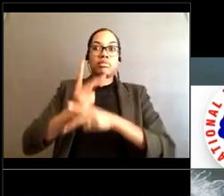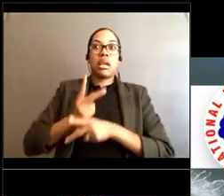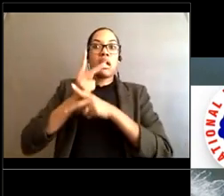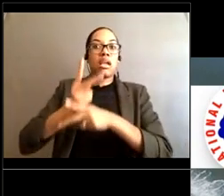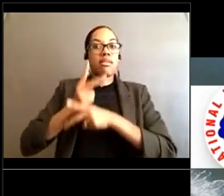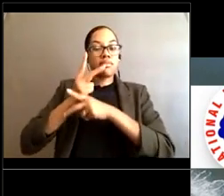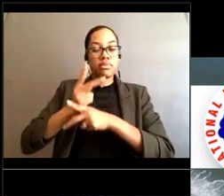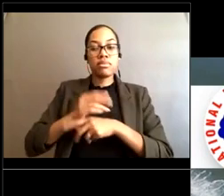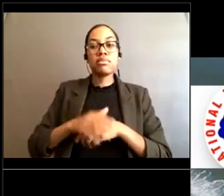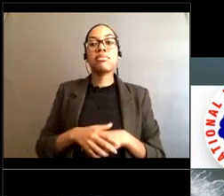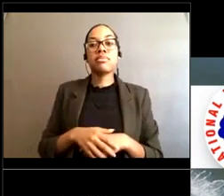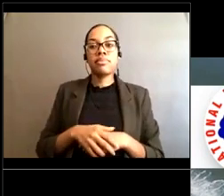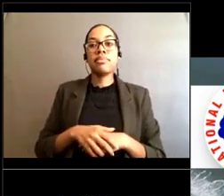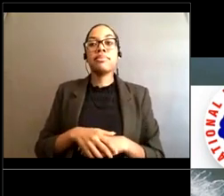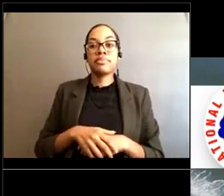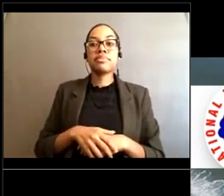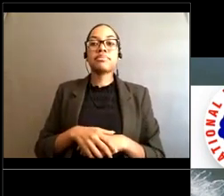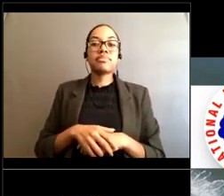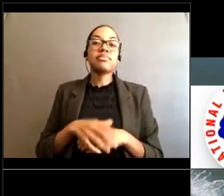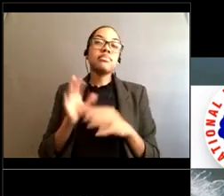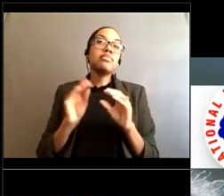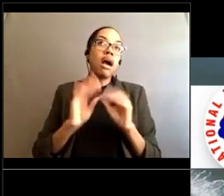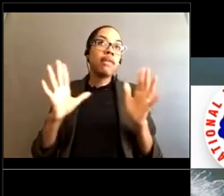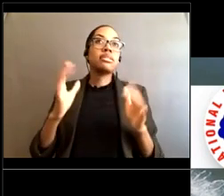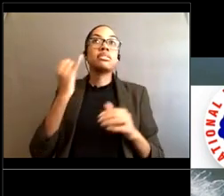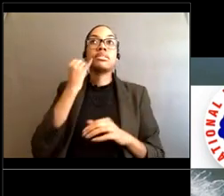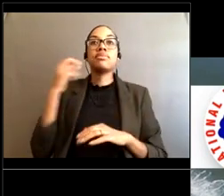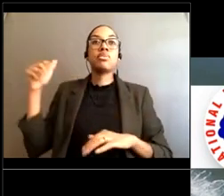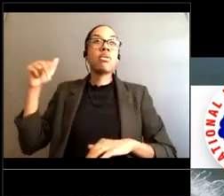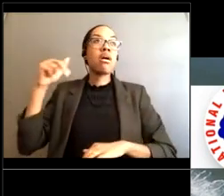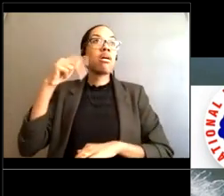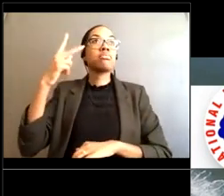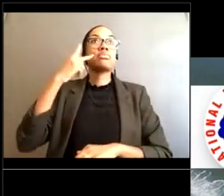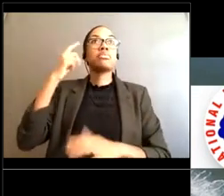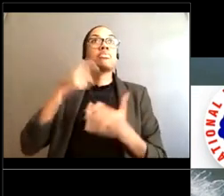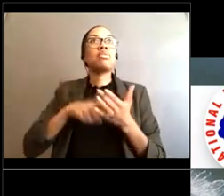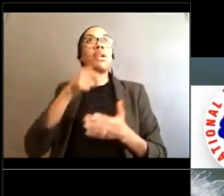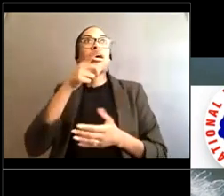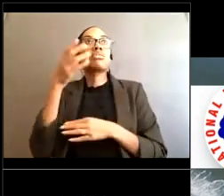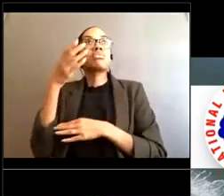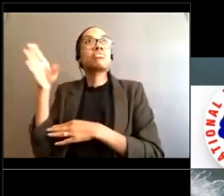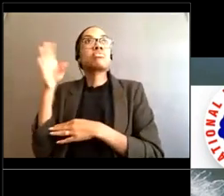An extra level of situational awareness on the beach when we see anything other than green